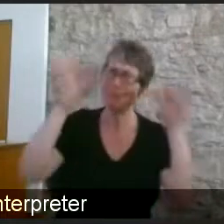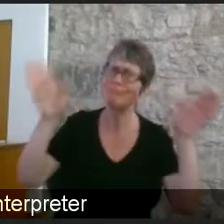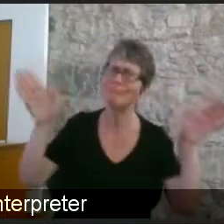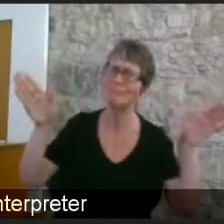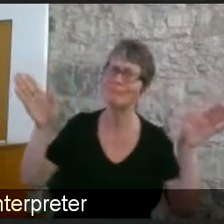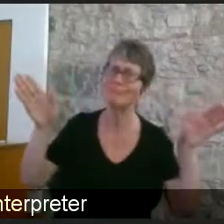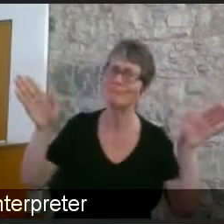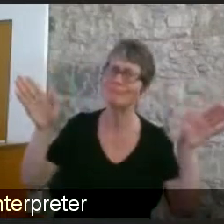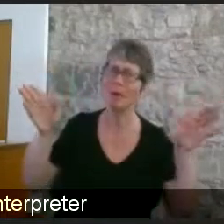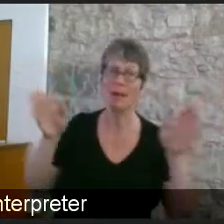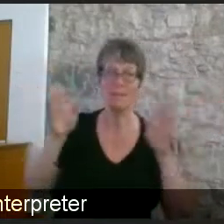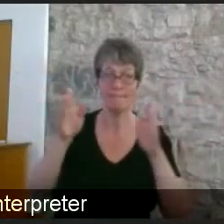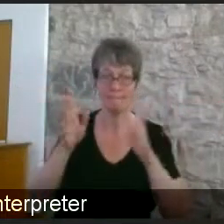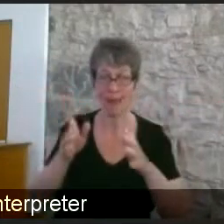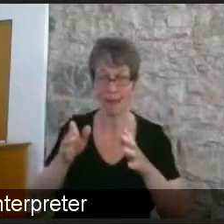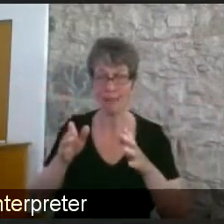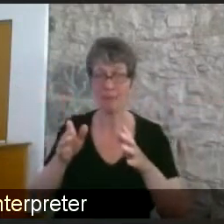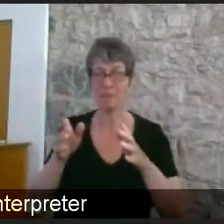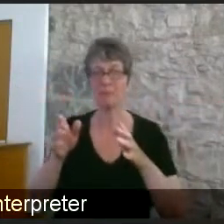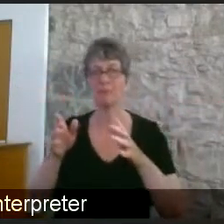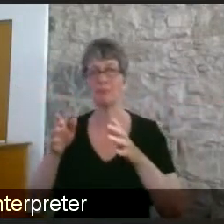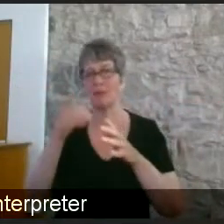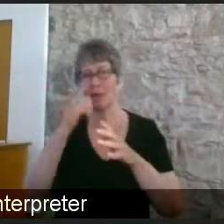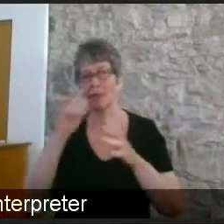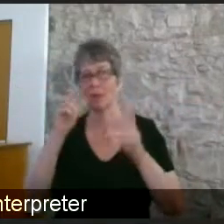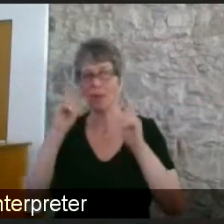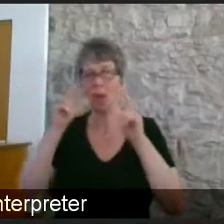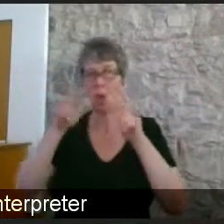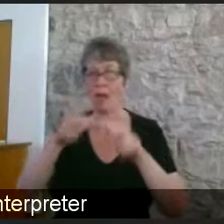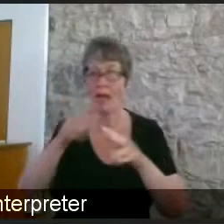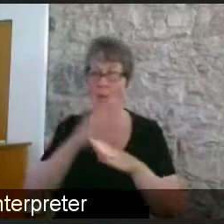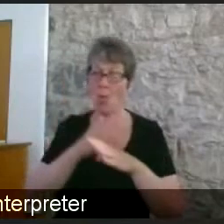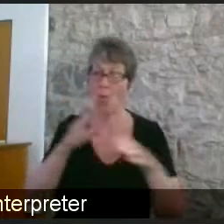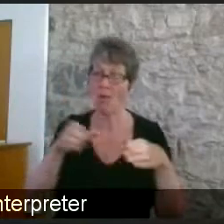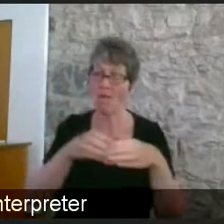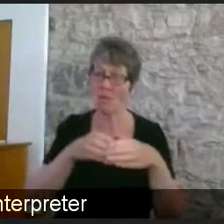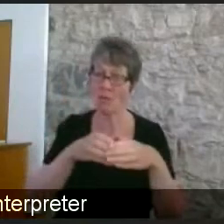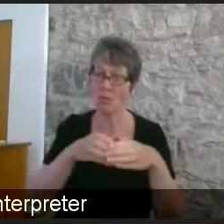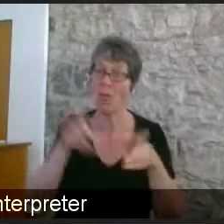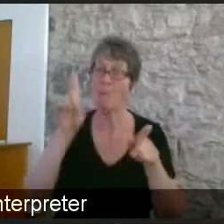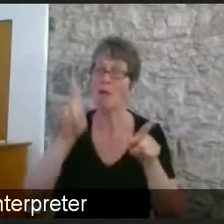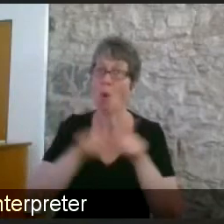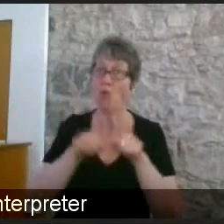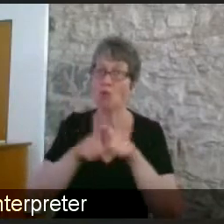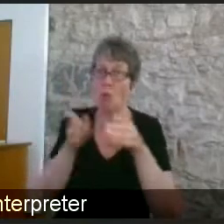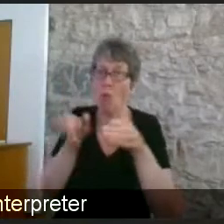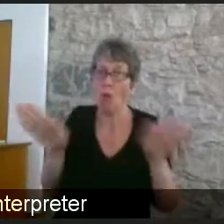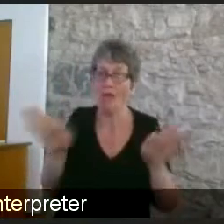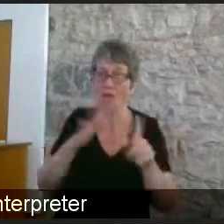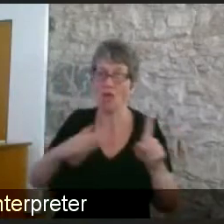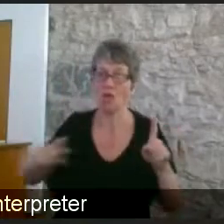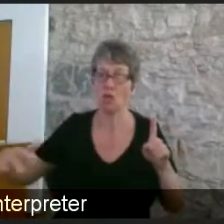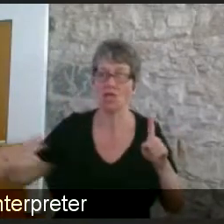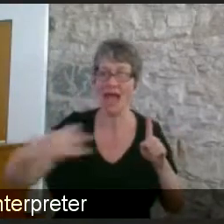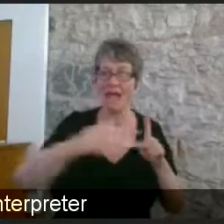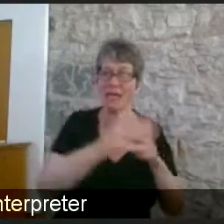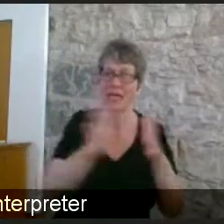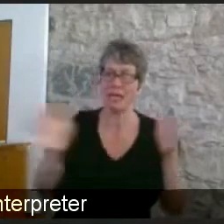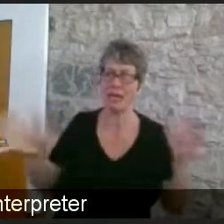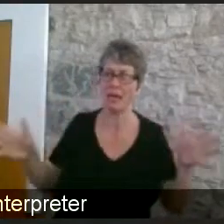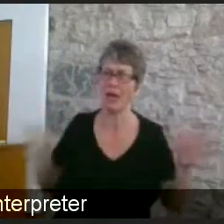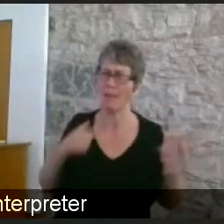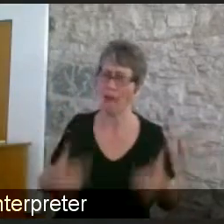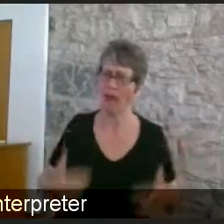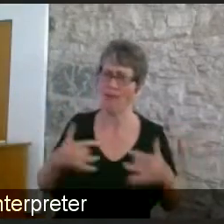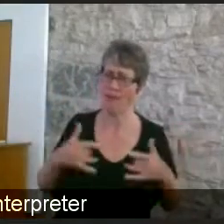just workforce but obviously to the wider society and i'm going to open that up to that one whether i think there's been a change in perception or a change in